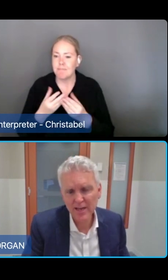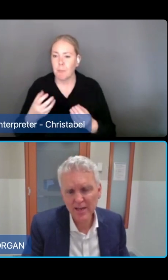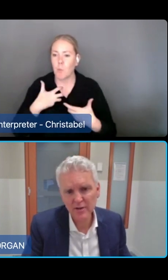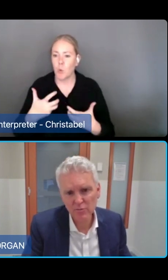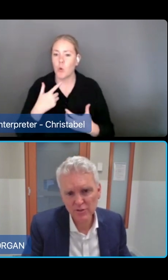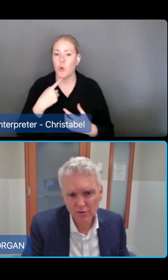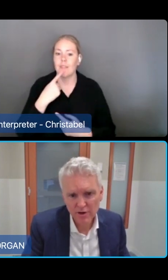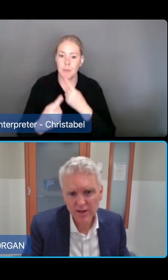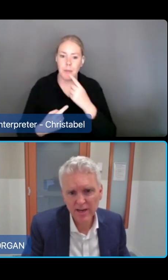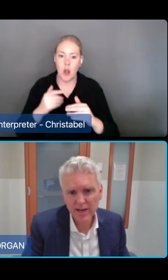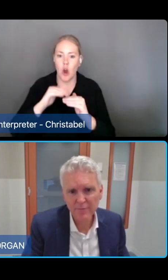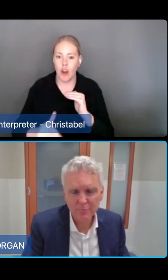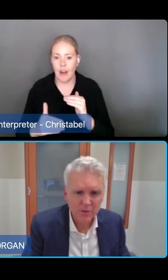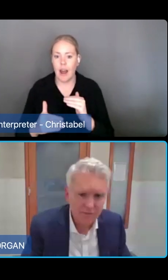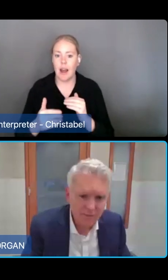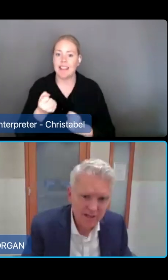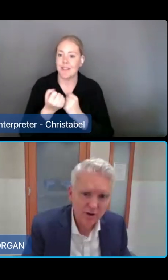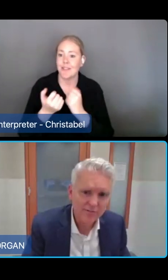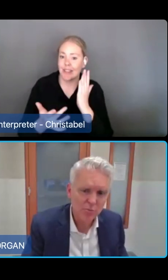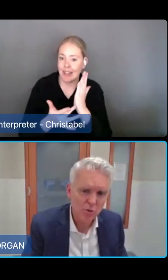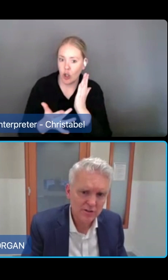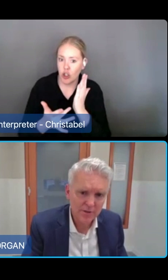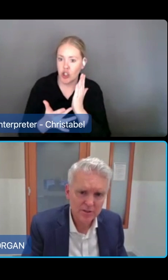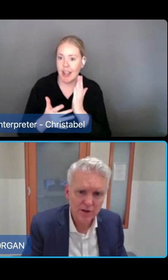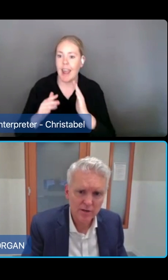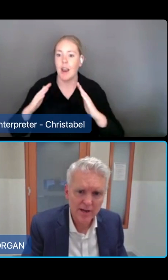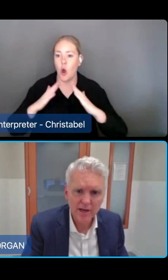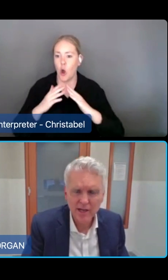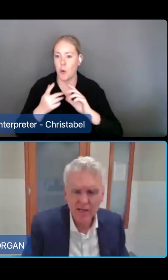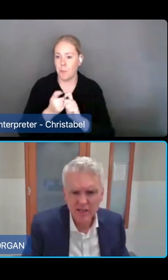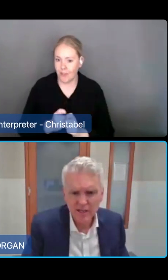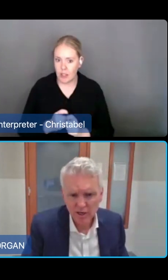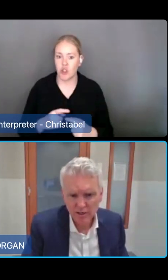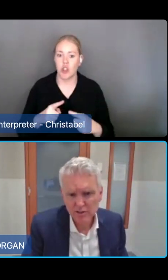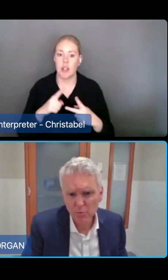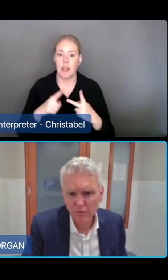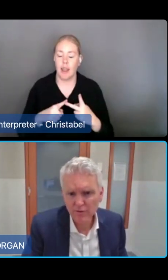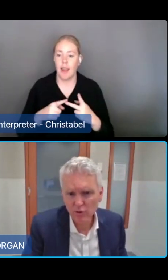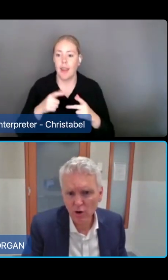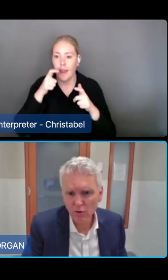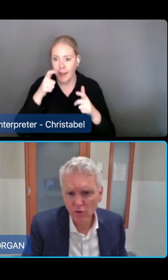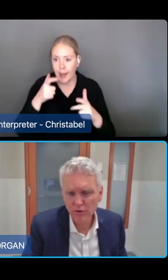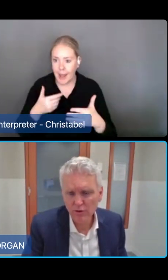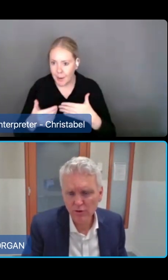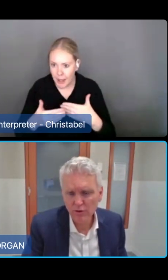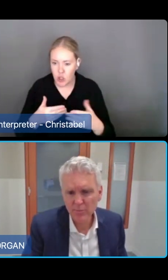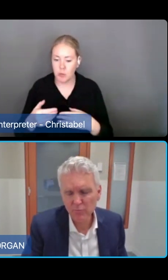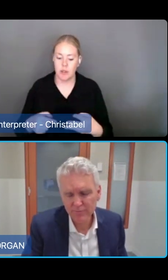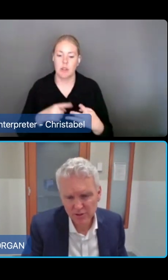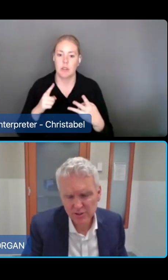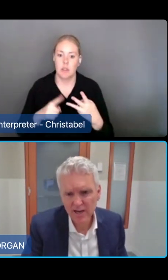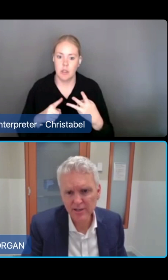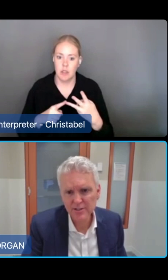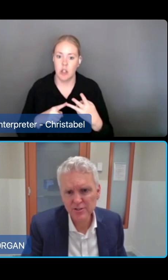care management, restorative care, that end of life supports I've been talking about, as well as support for older First Nations